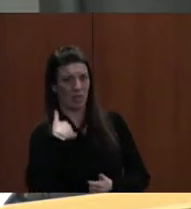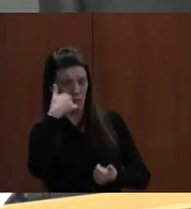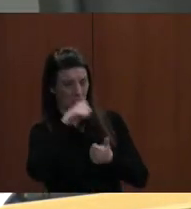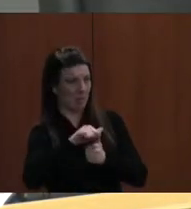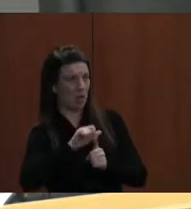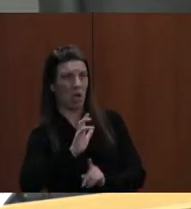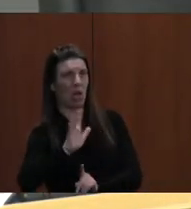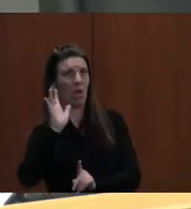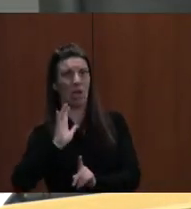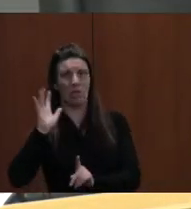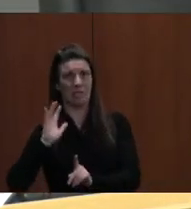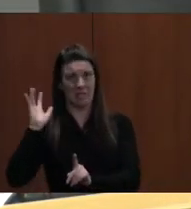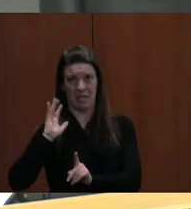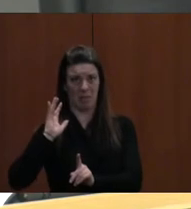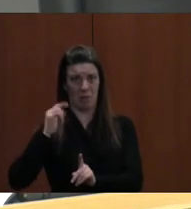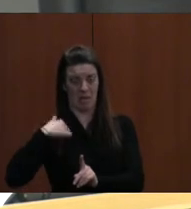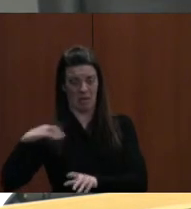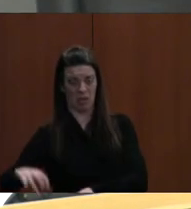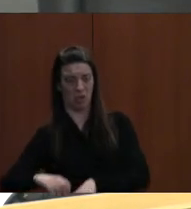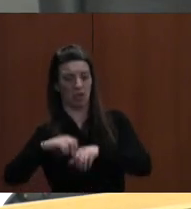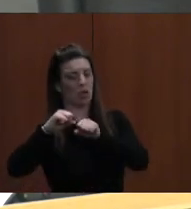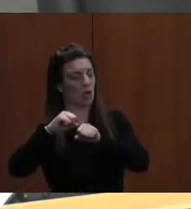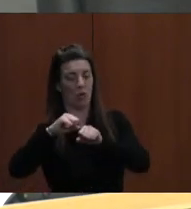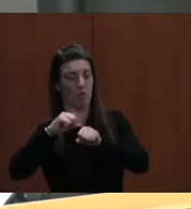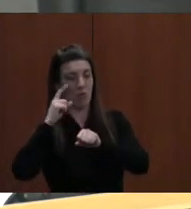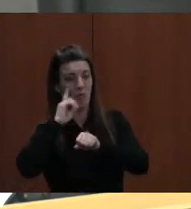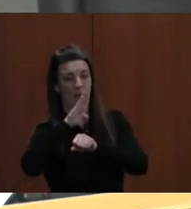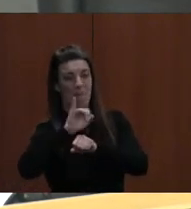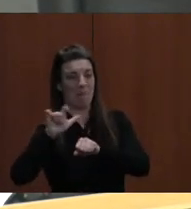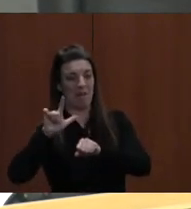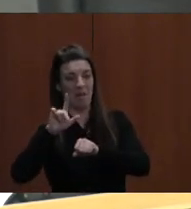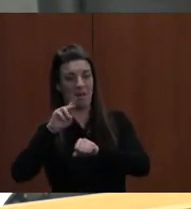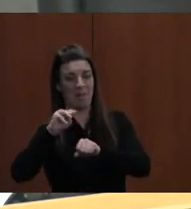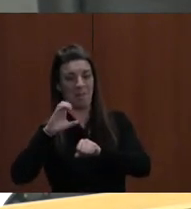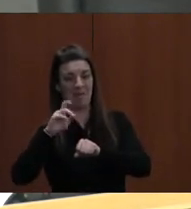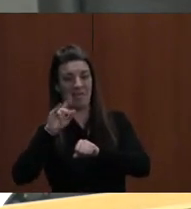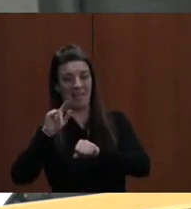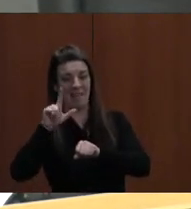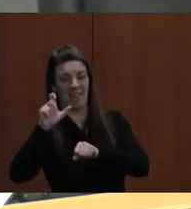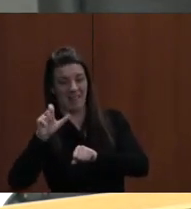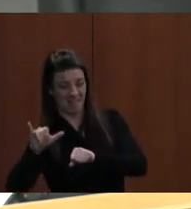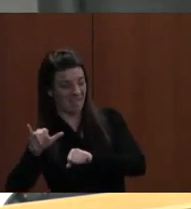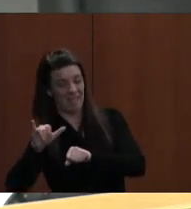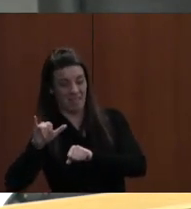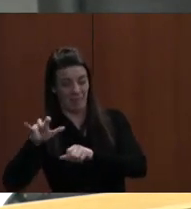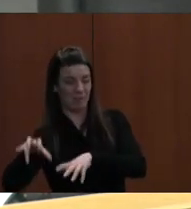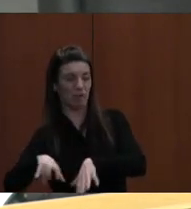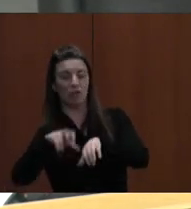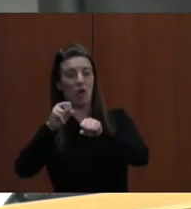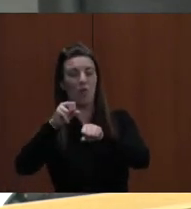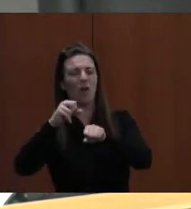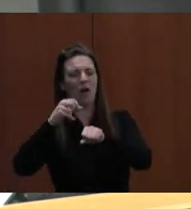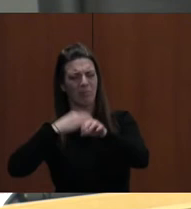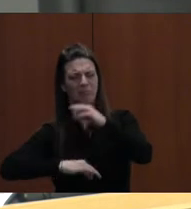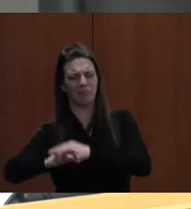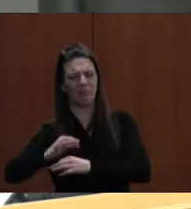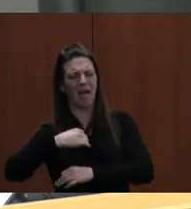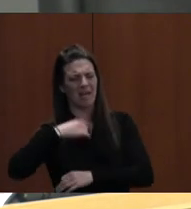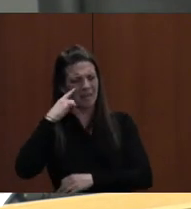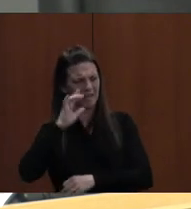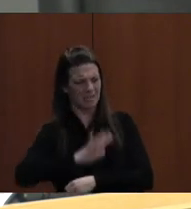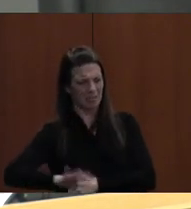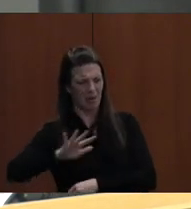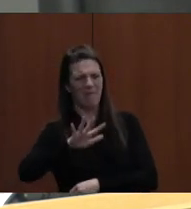for Bill McKinley 100 years ago and Executive Director of Secondary Education, I think we ran about 550